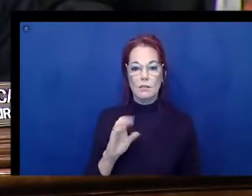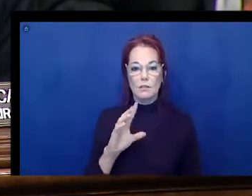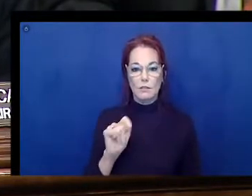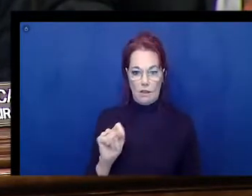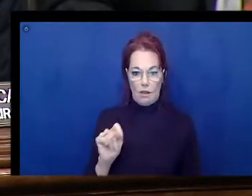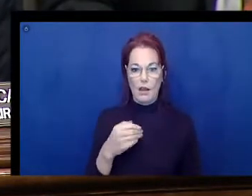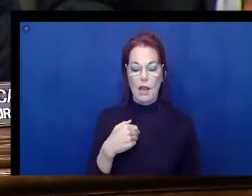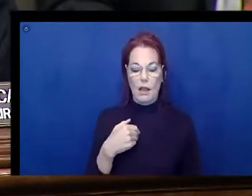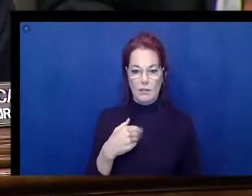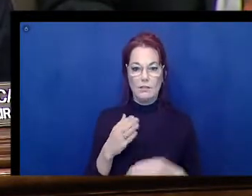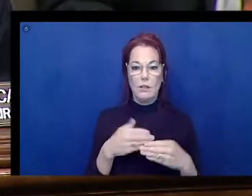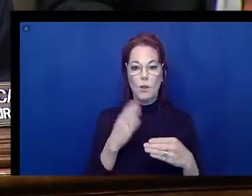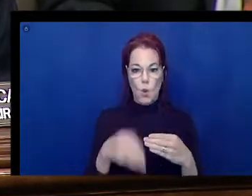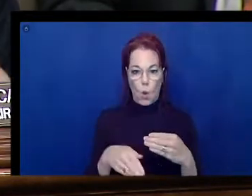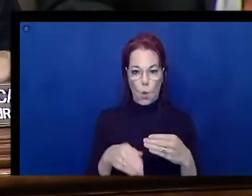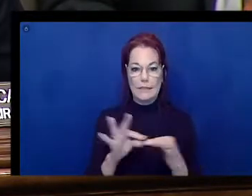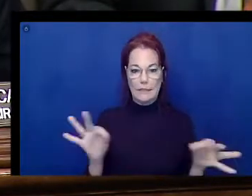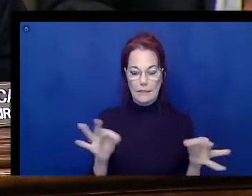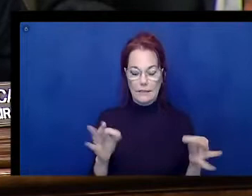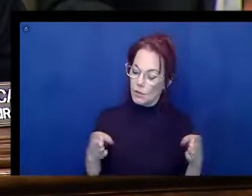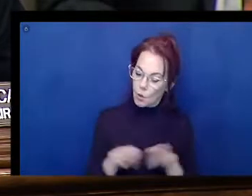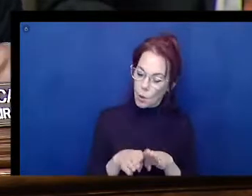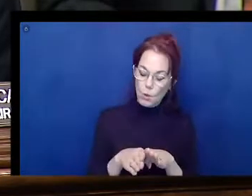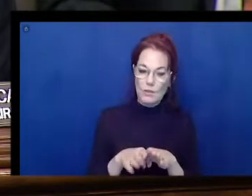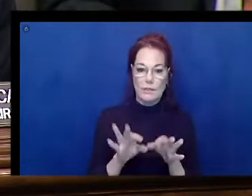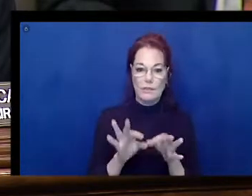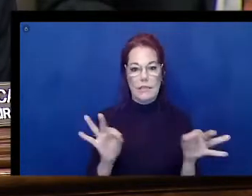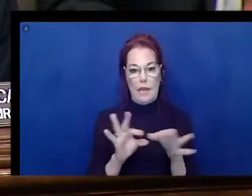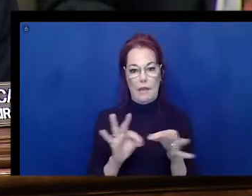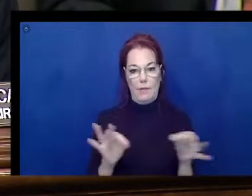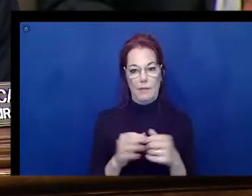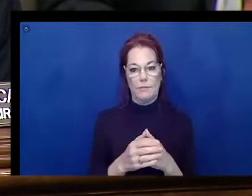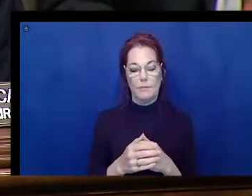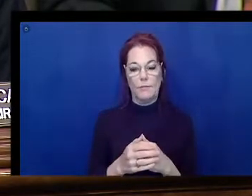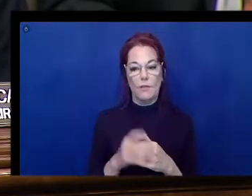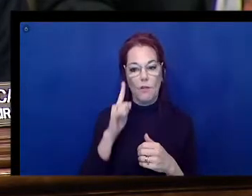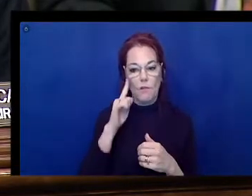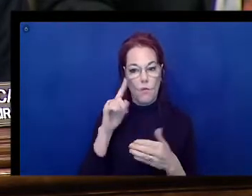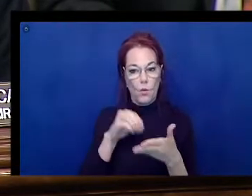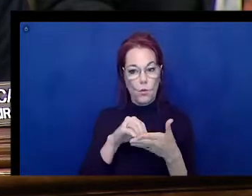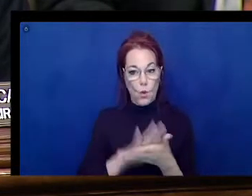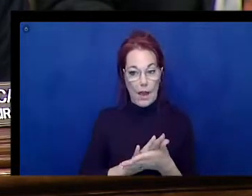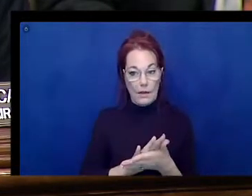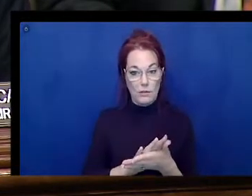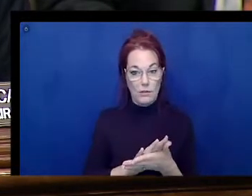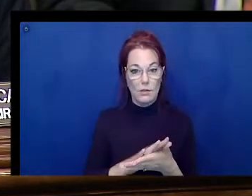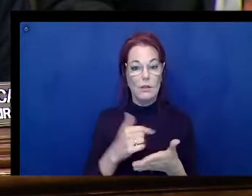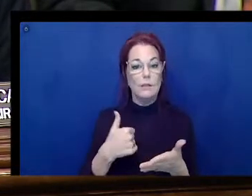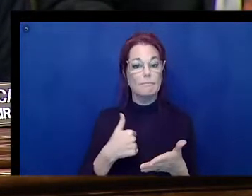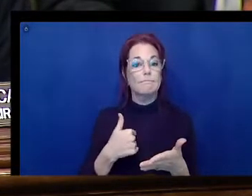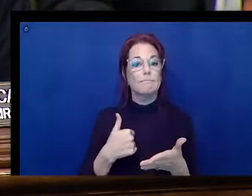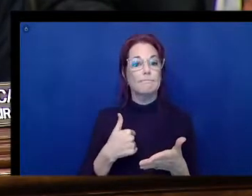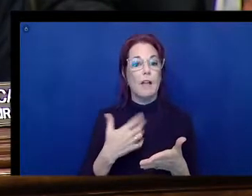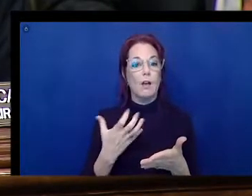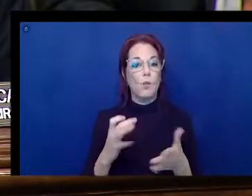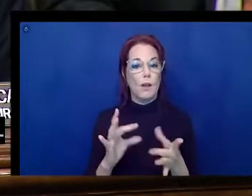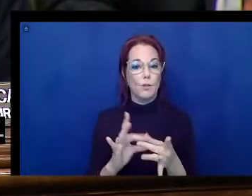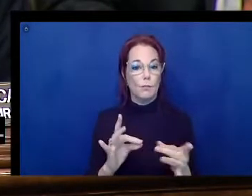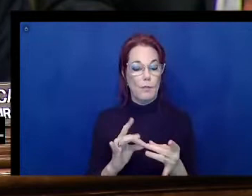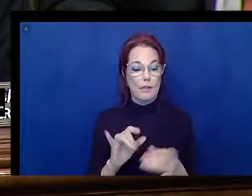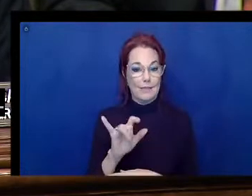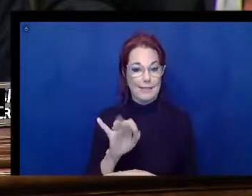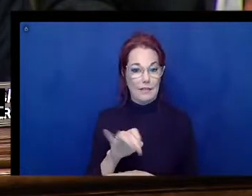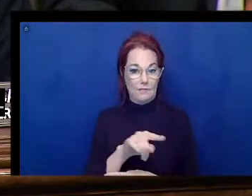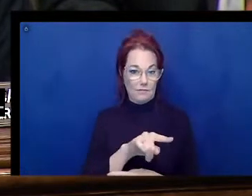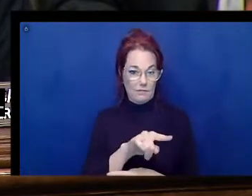that, I also want to mention for the record as well that if senators have additional questions